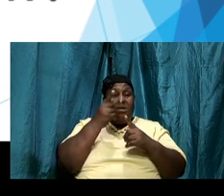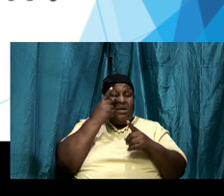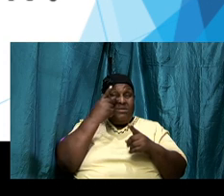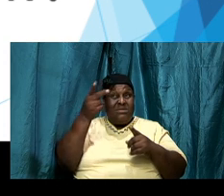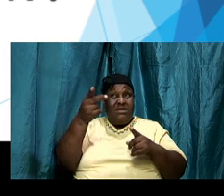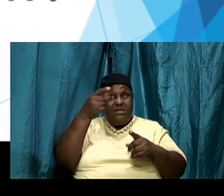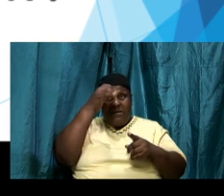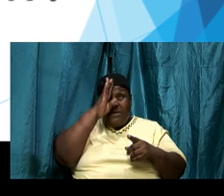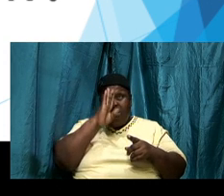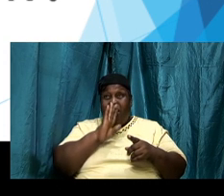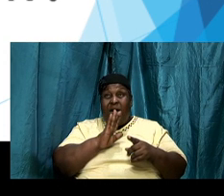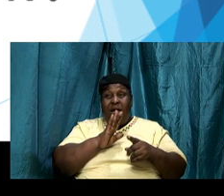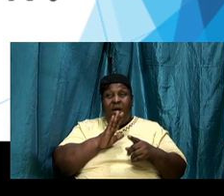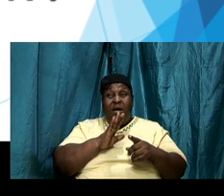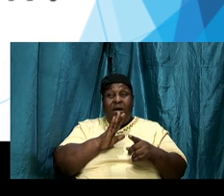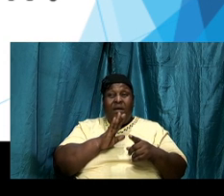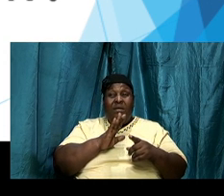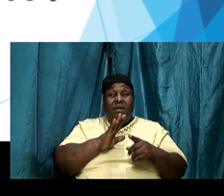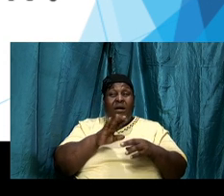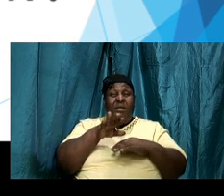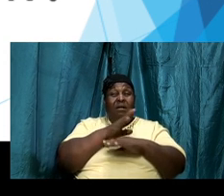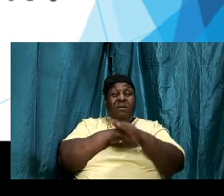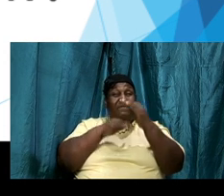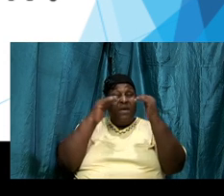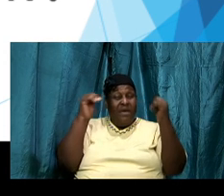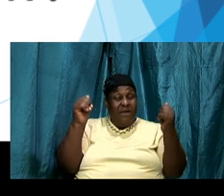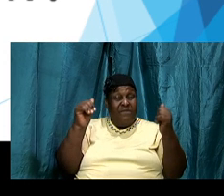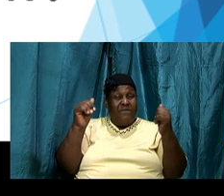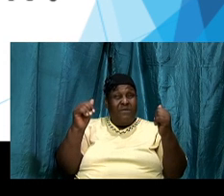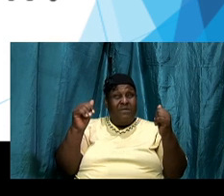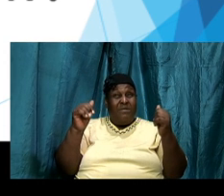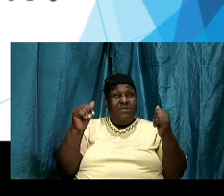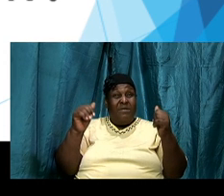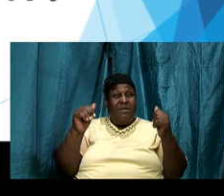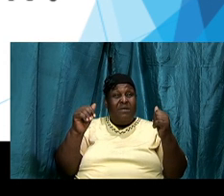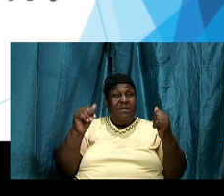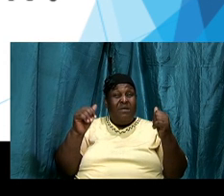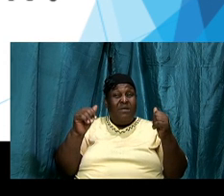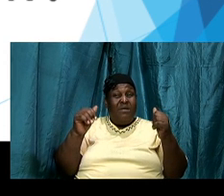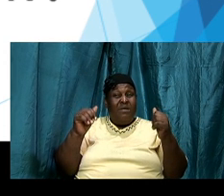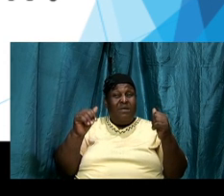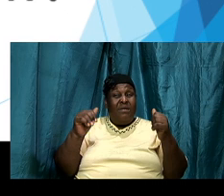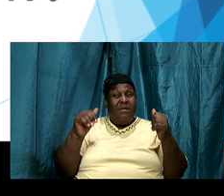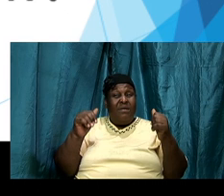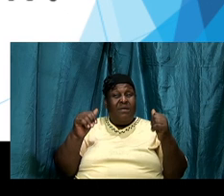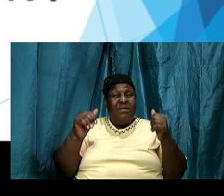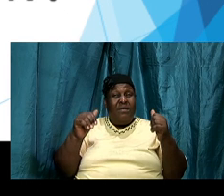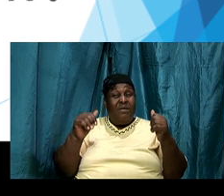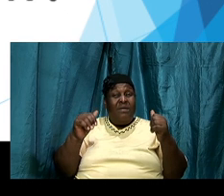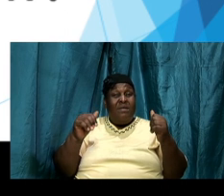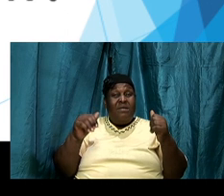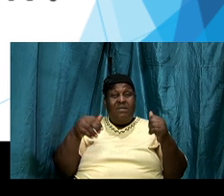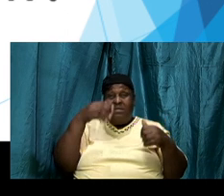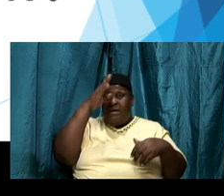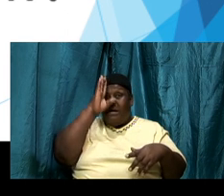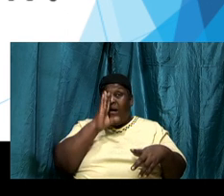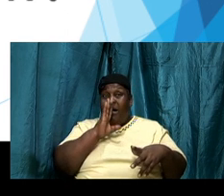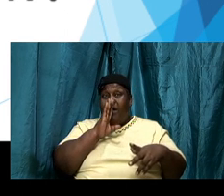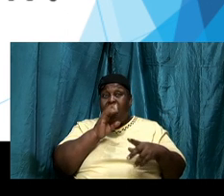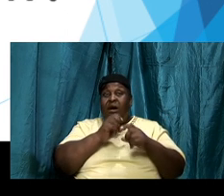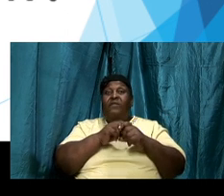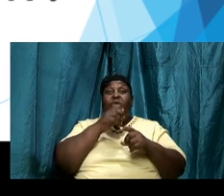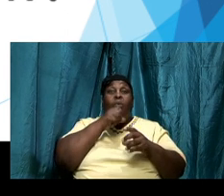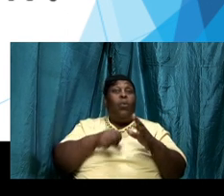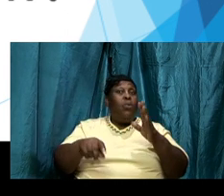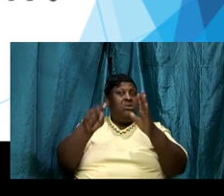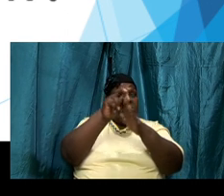of Exodus is the God of the New Testament and we are